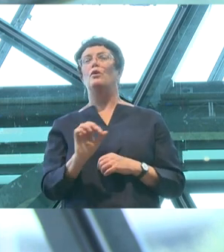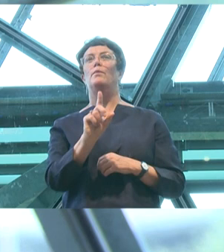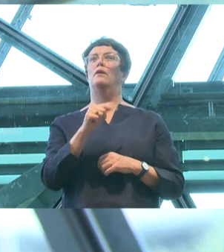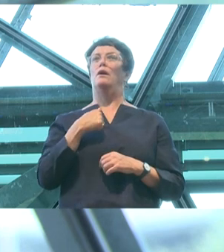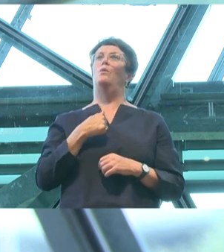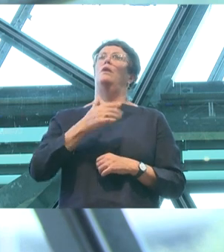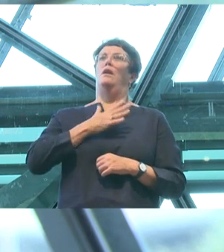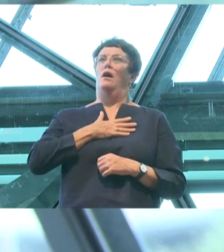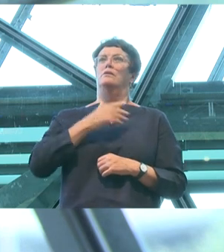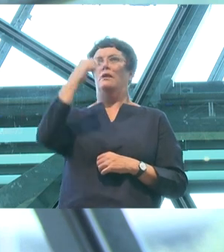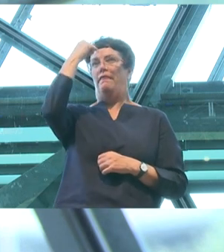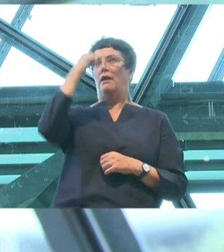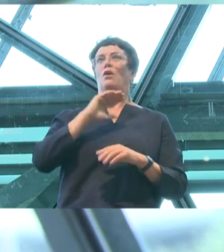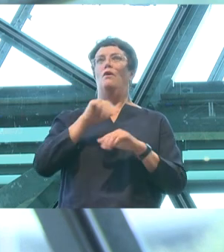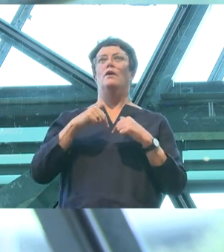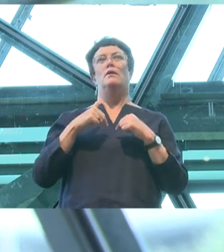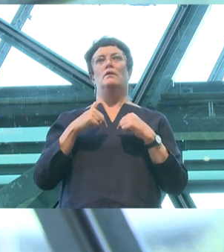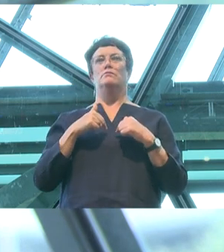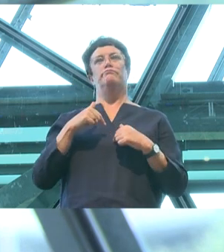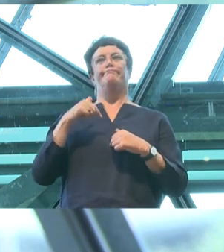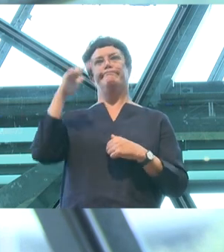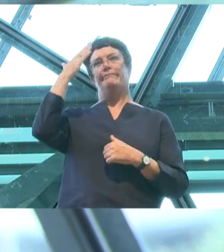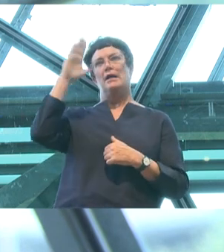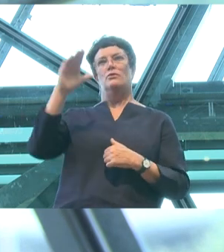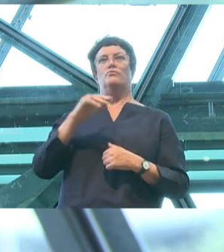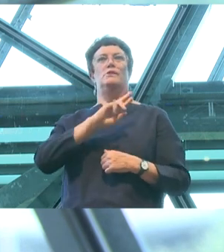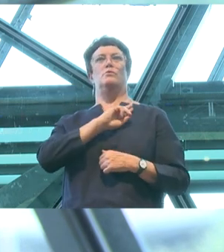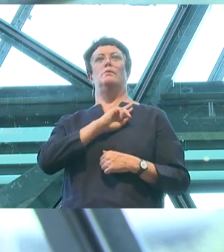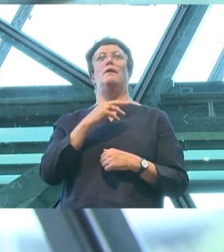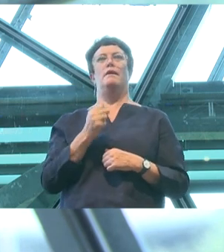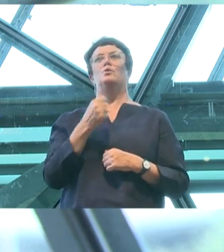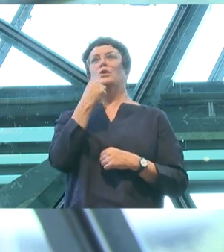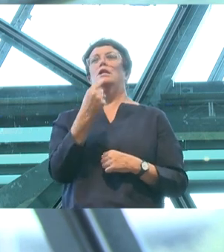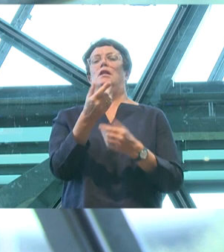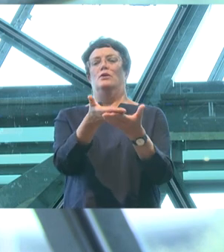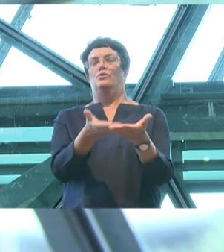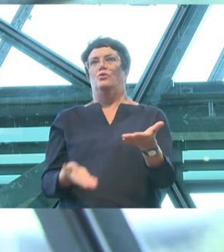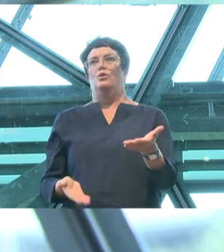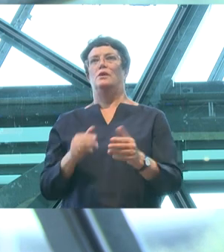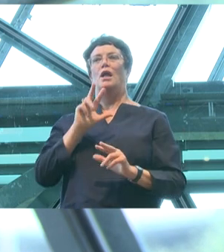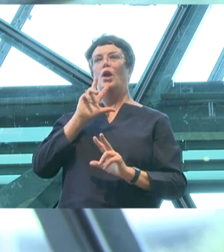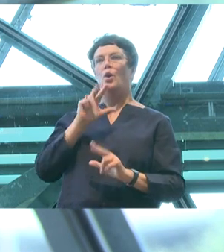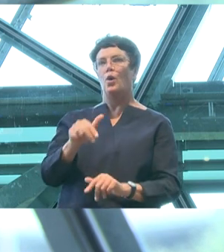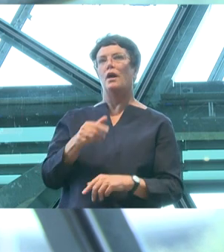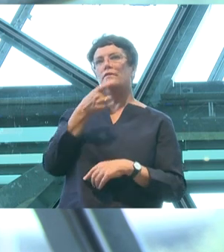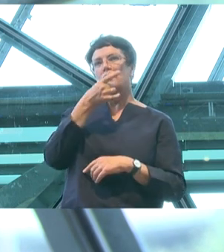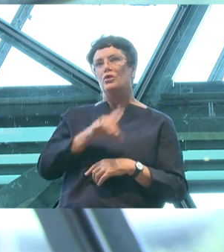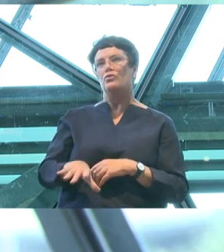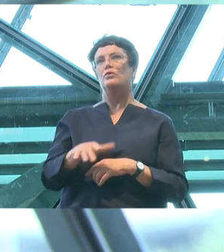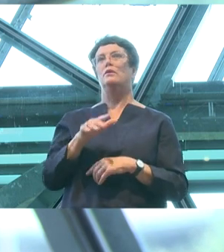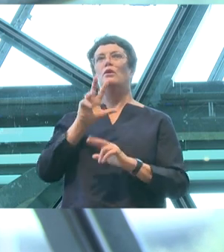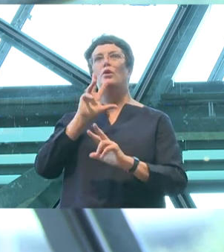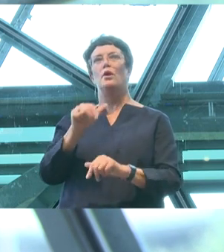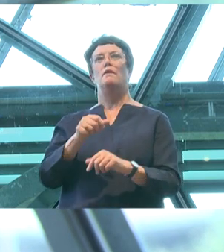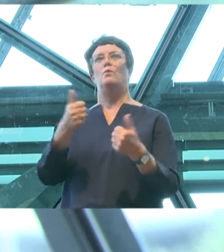reflecting on our responsibilities as adults when it comes to telling stories and taking care of the kids and teenagers in our lives.